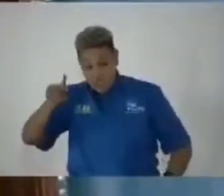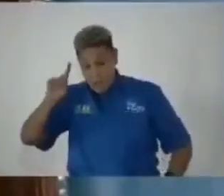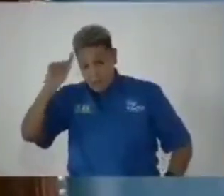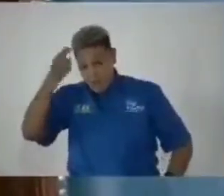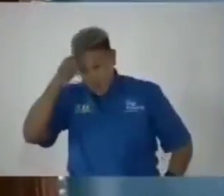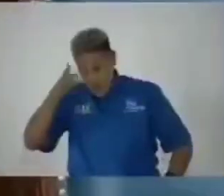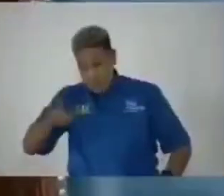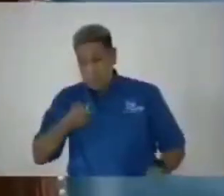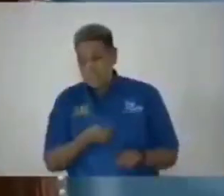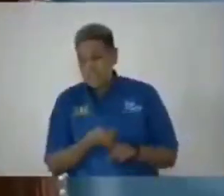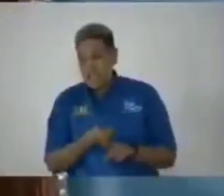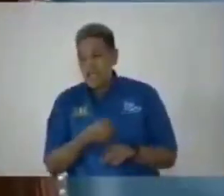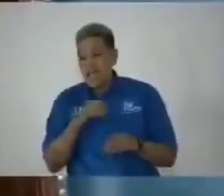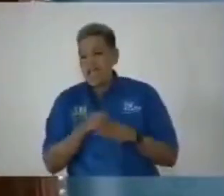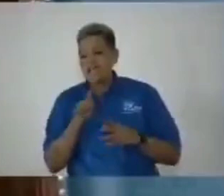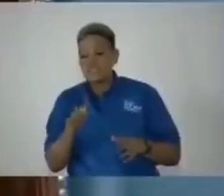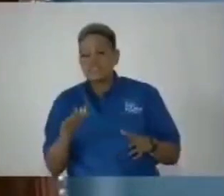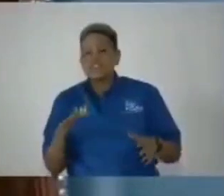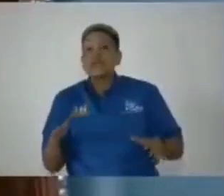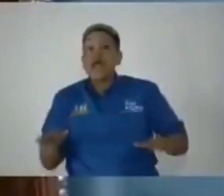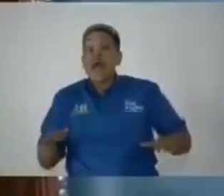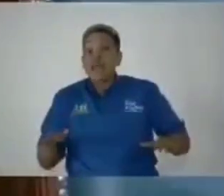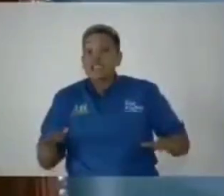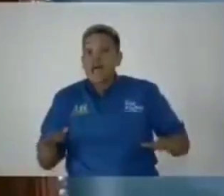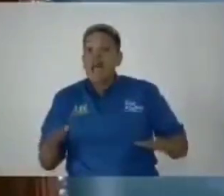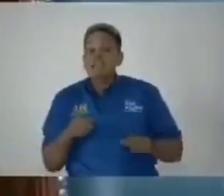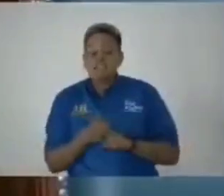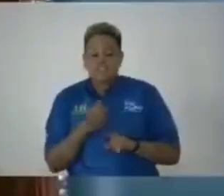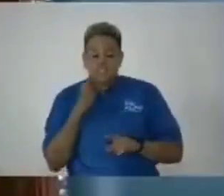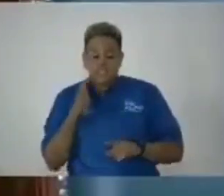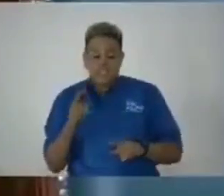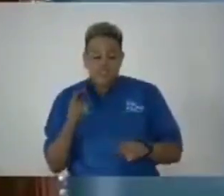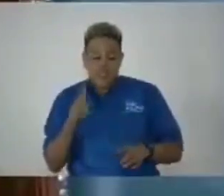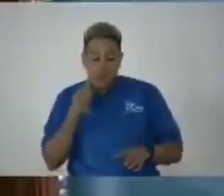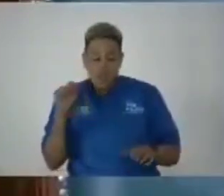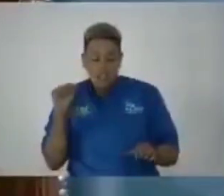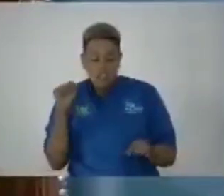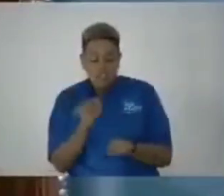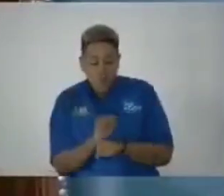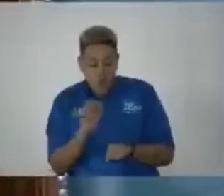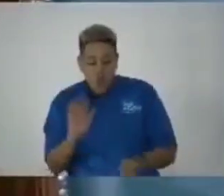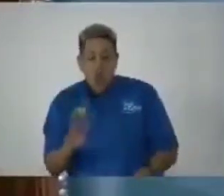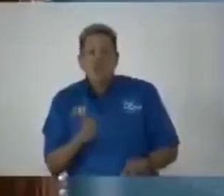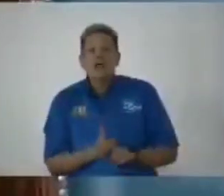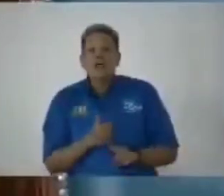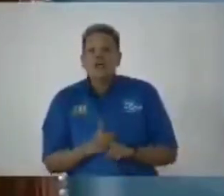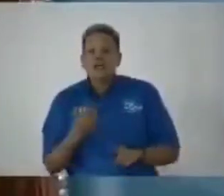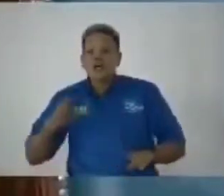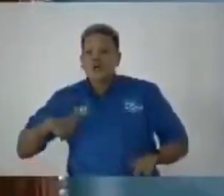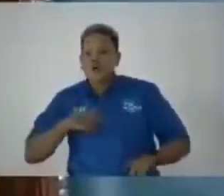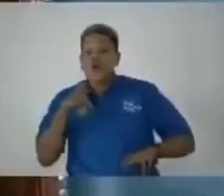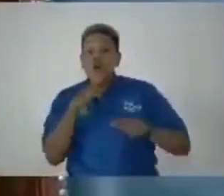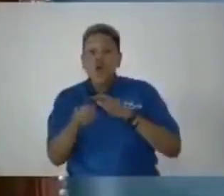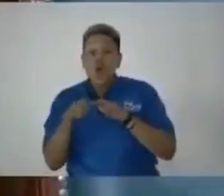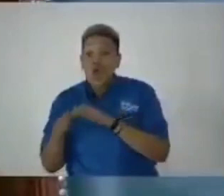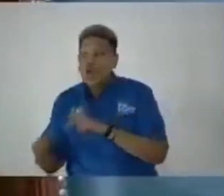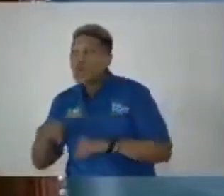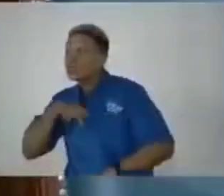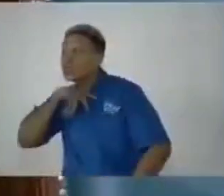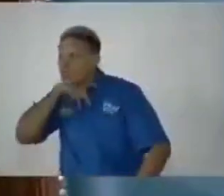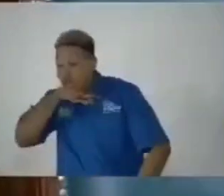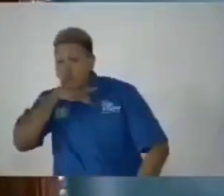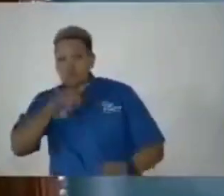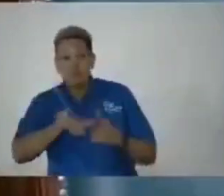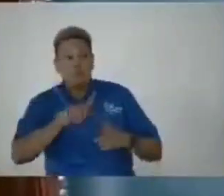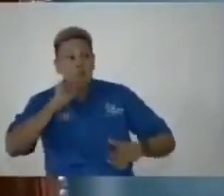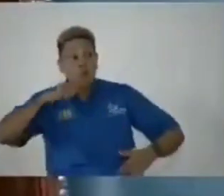in its anxiety the to ensure that we curtail and